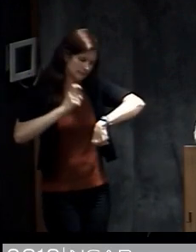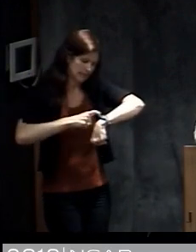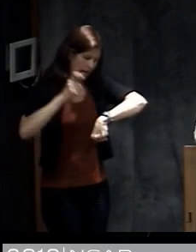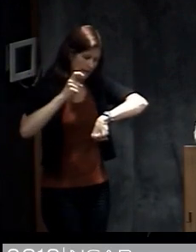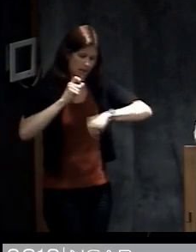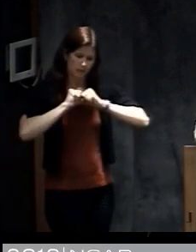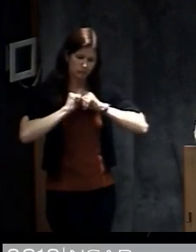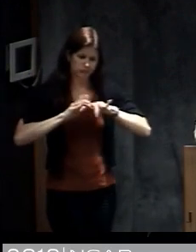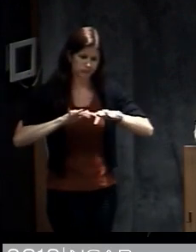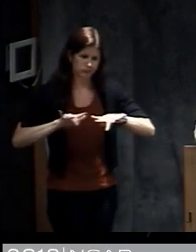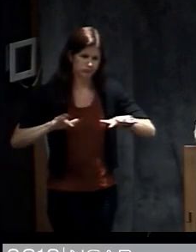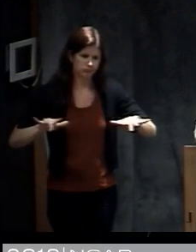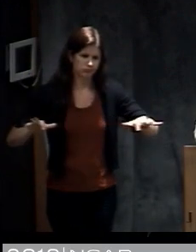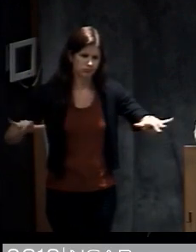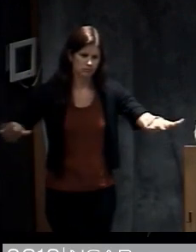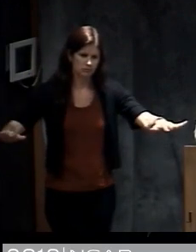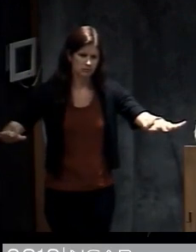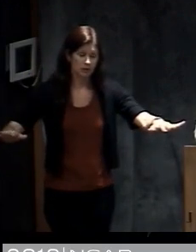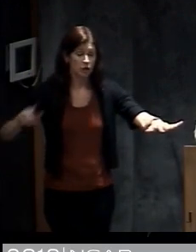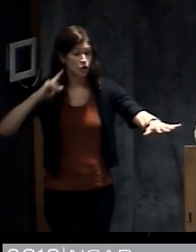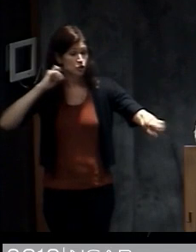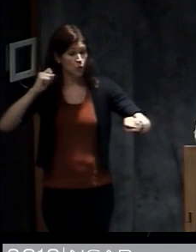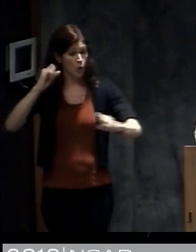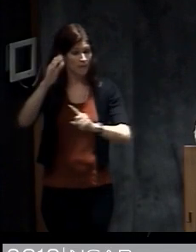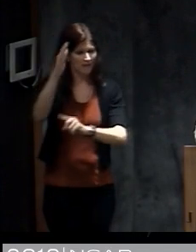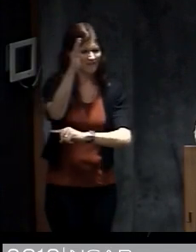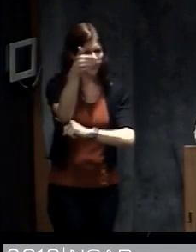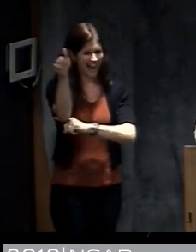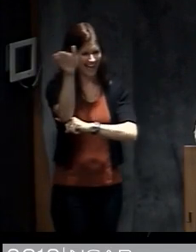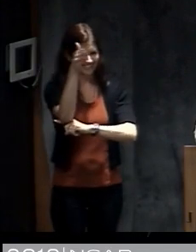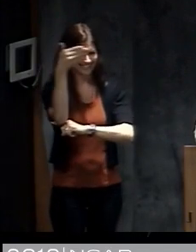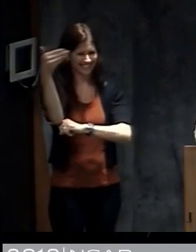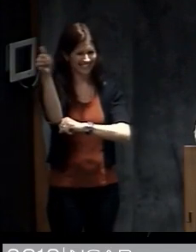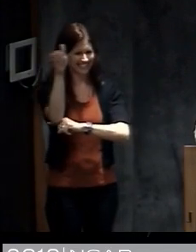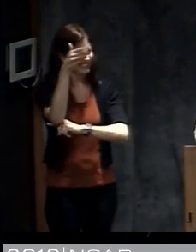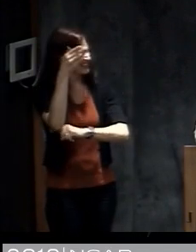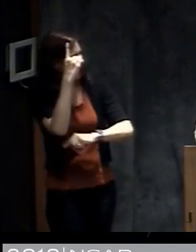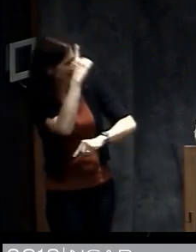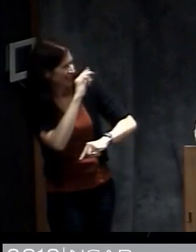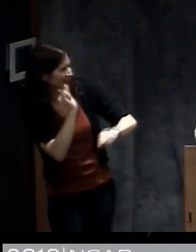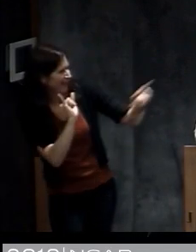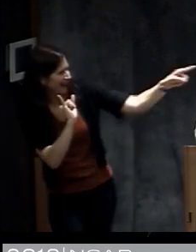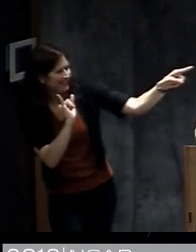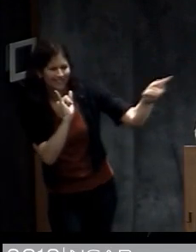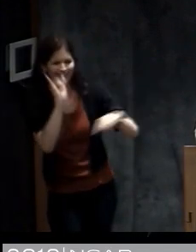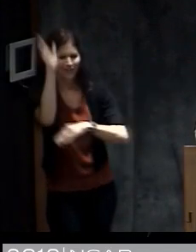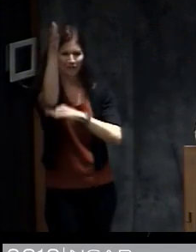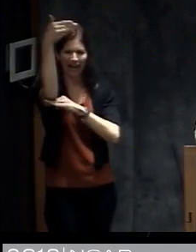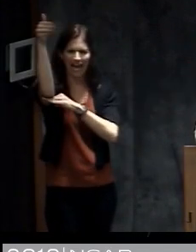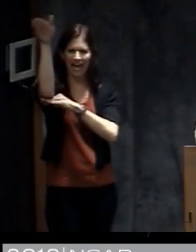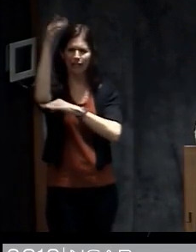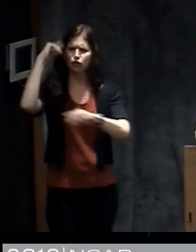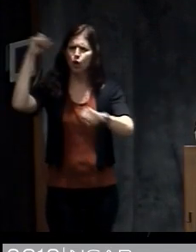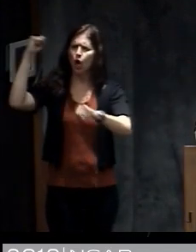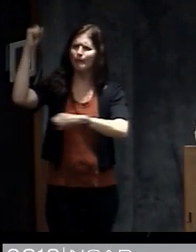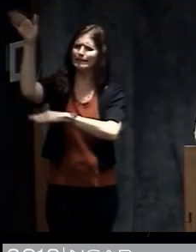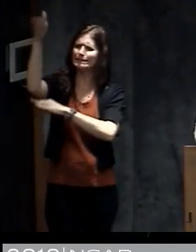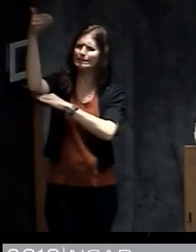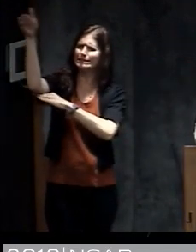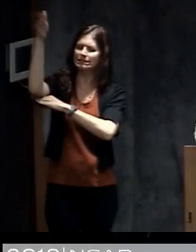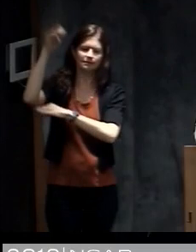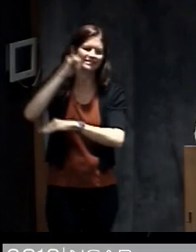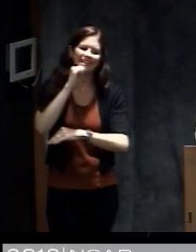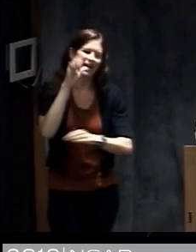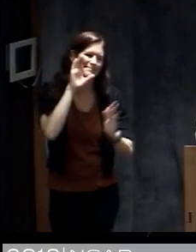distribution. They had storm flags flying. So this is an example of what the storm flags looked like. This is actually from just a few years ago. This is not a picture of 1900.